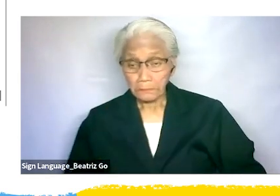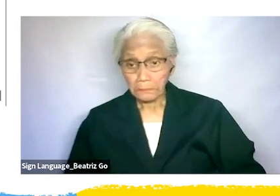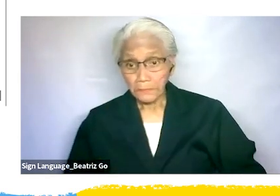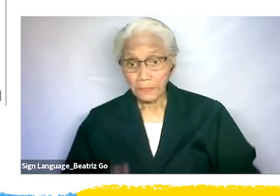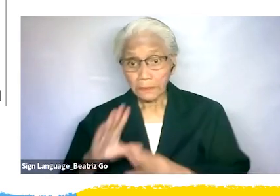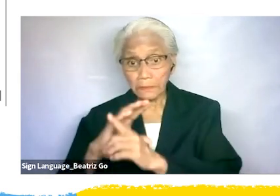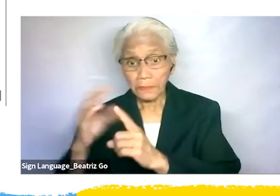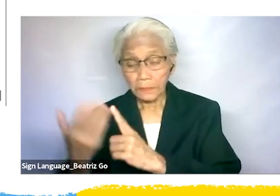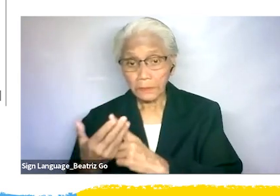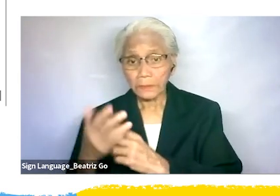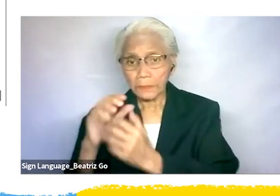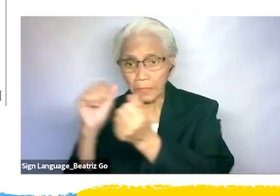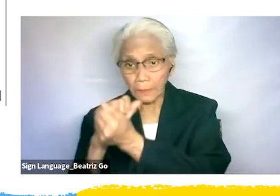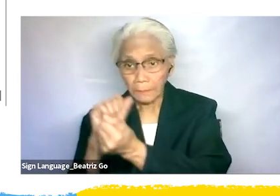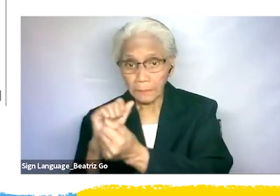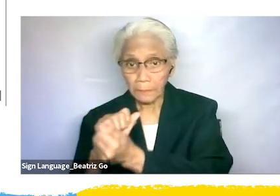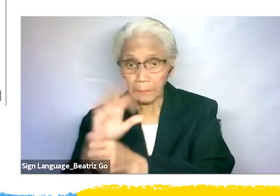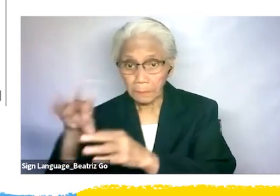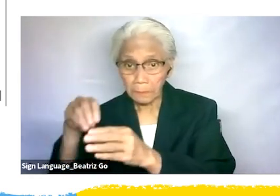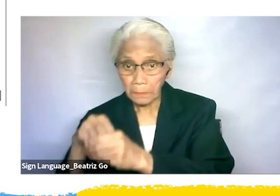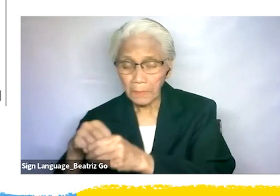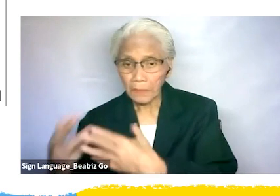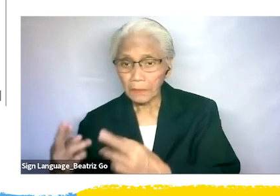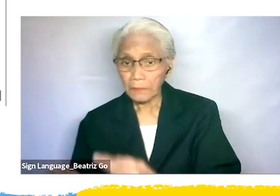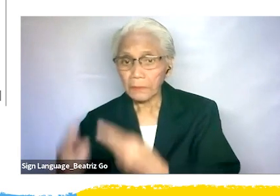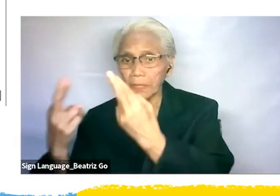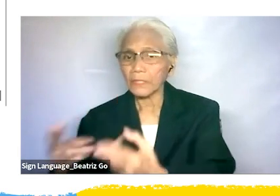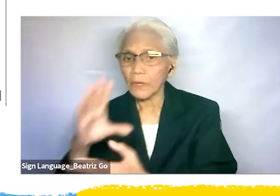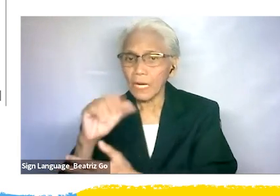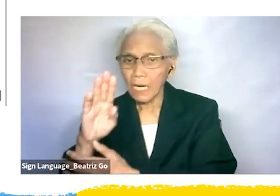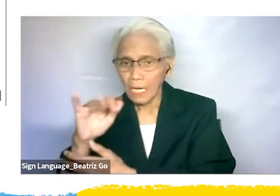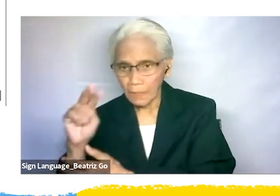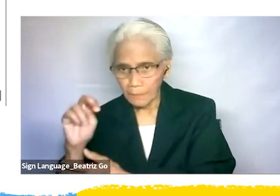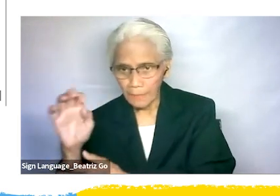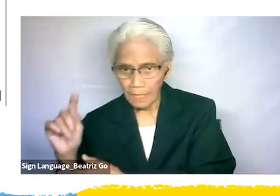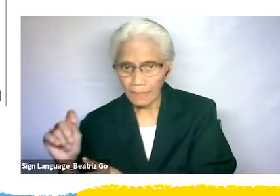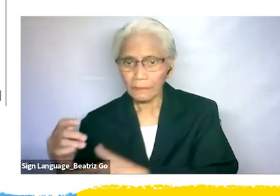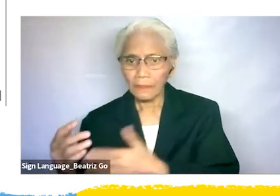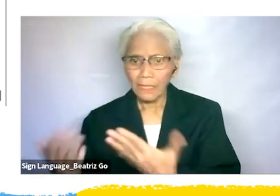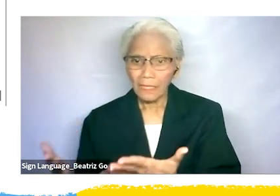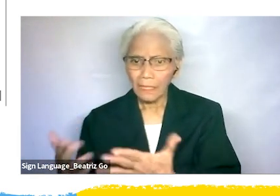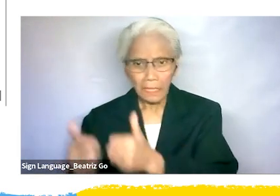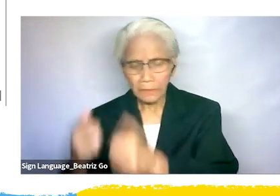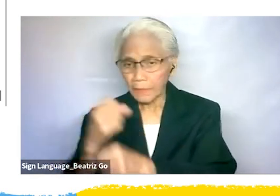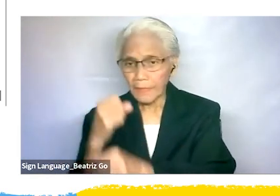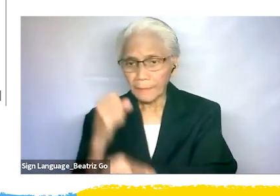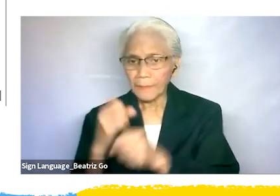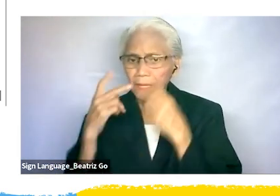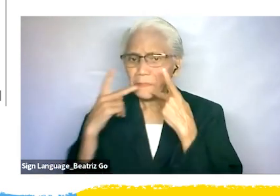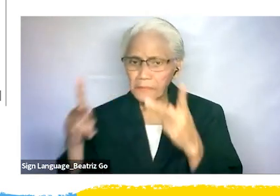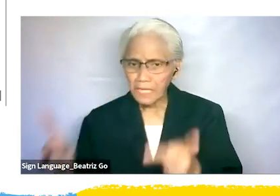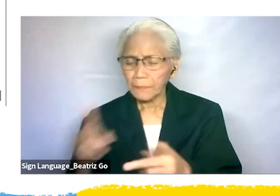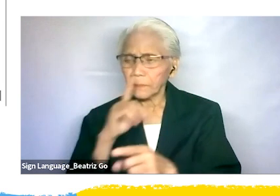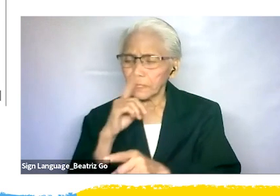for the Cabinet and National Assembly. The report will also be made public in order to truly